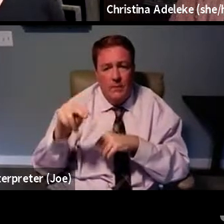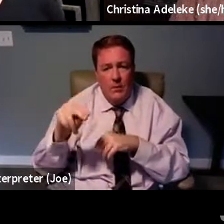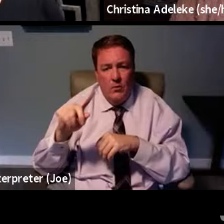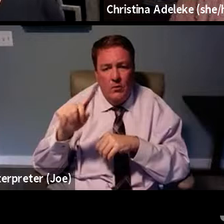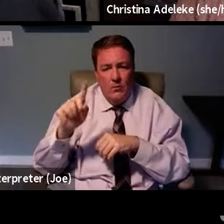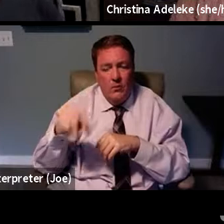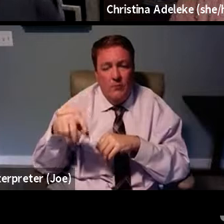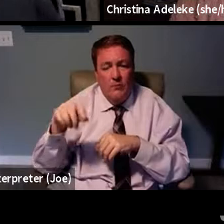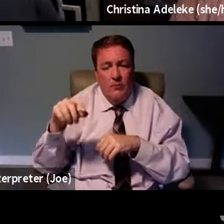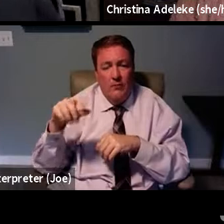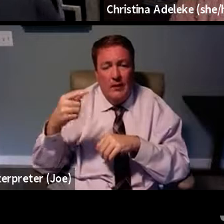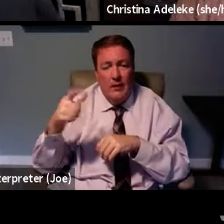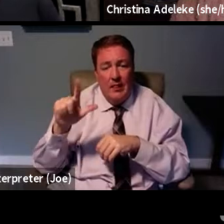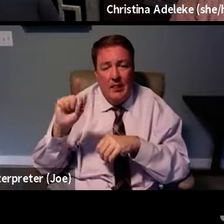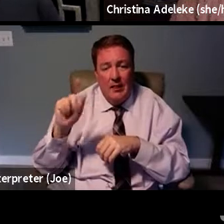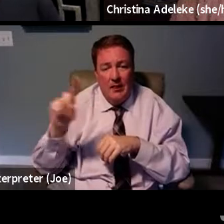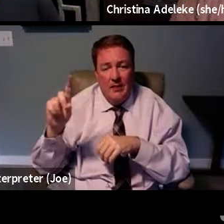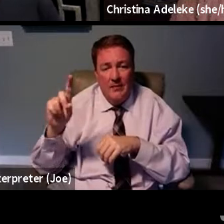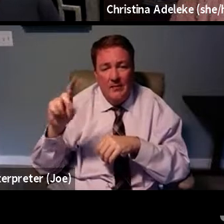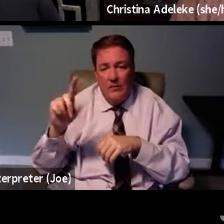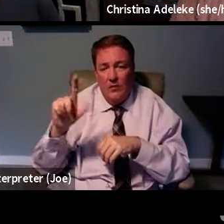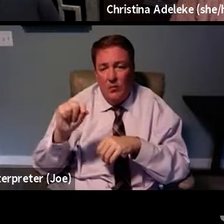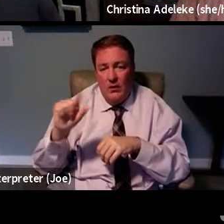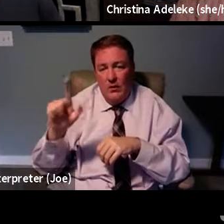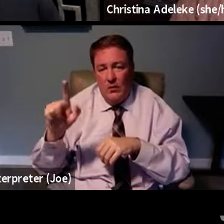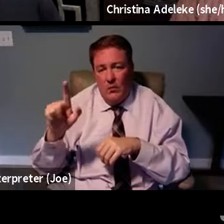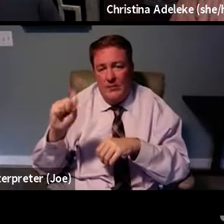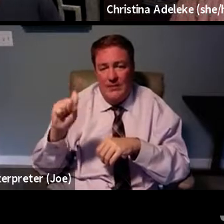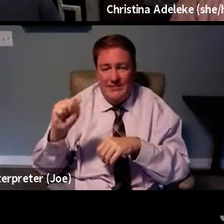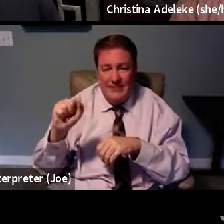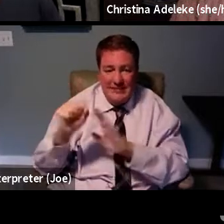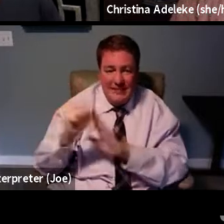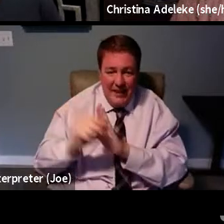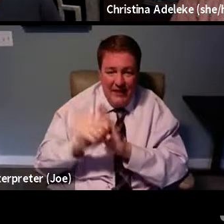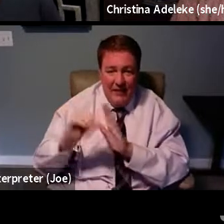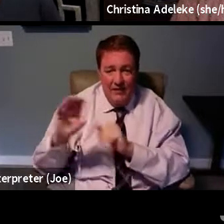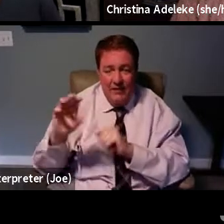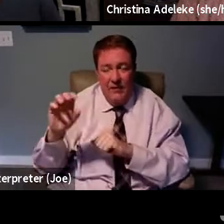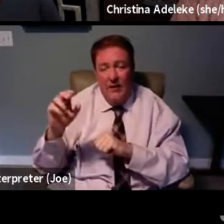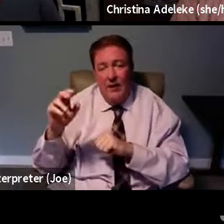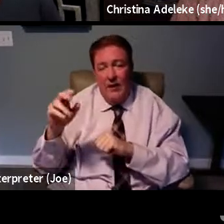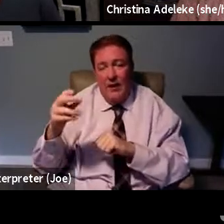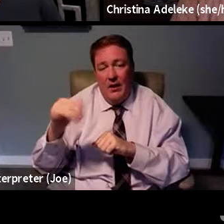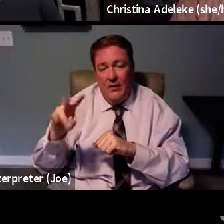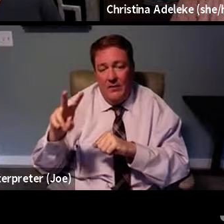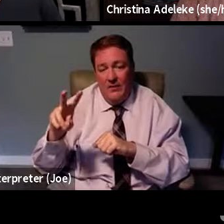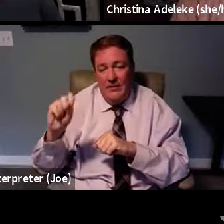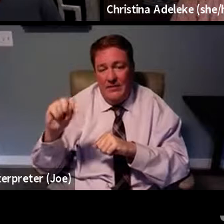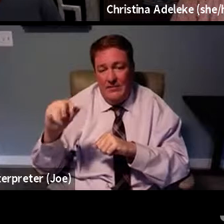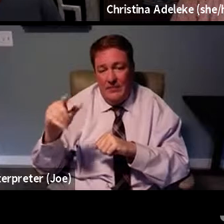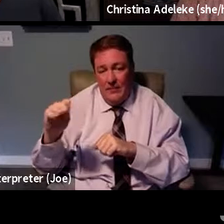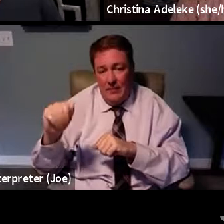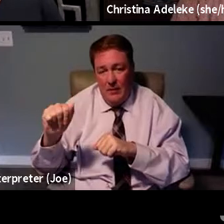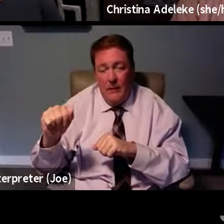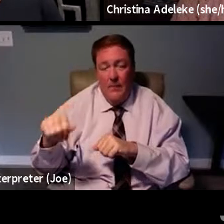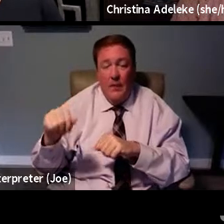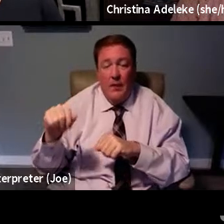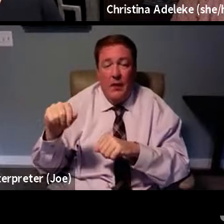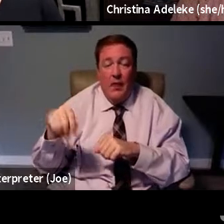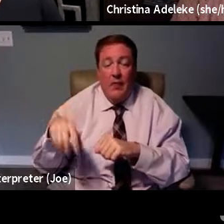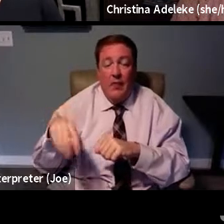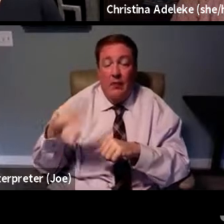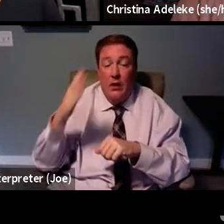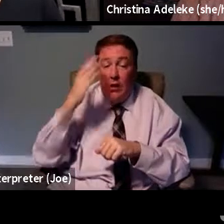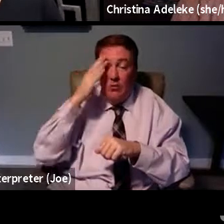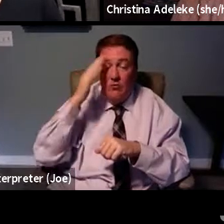2021 State of HIV Stigma Report, HIV awareness is low. Out of about 2,500 adults residents in the U.S. interviewed, only